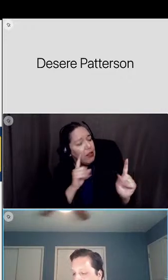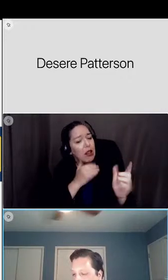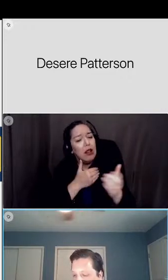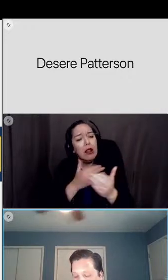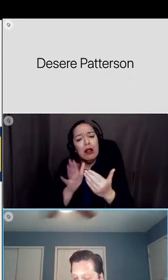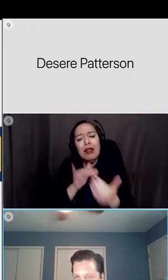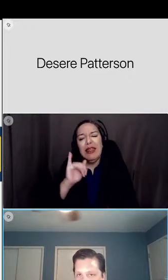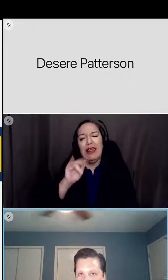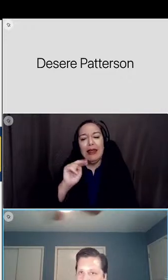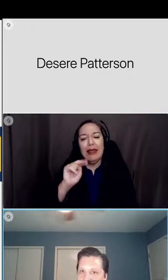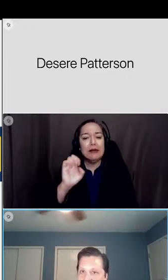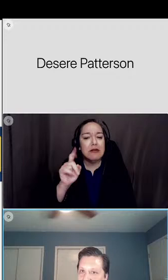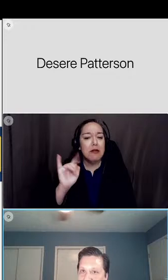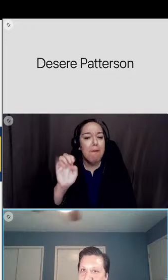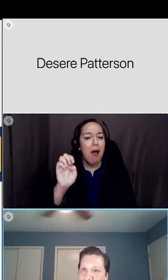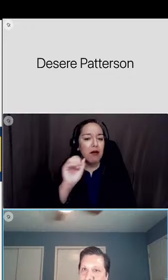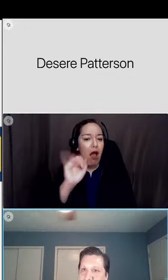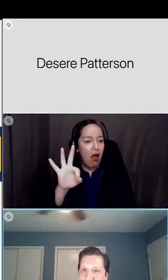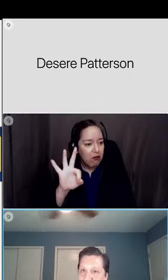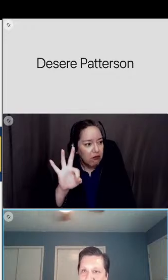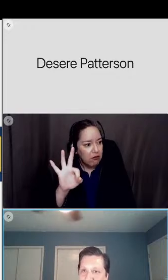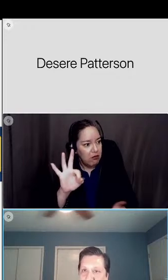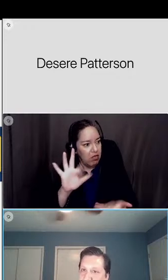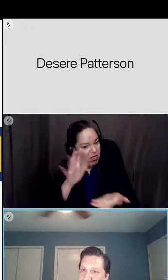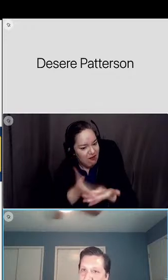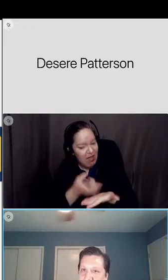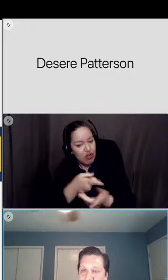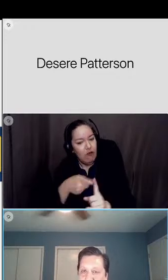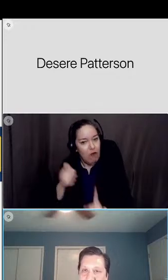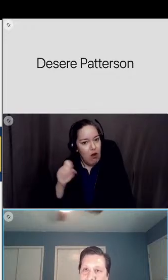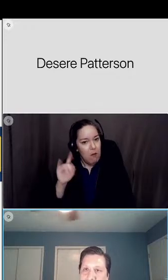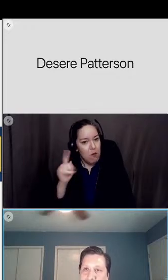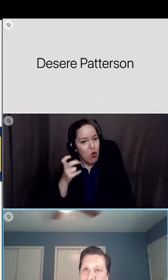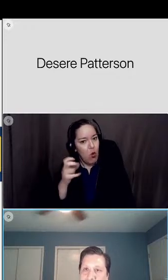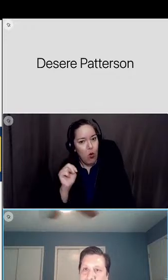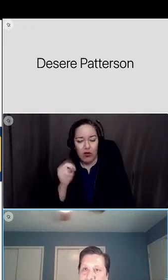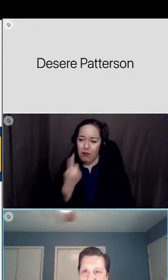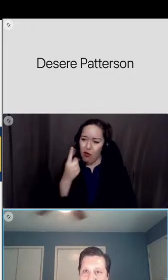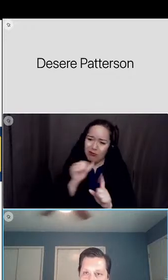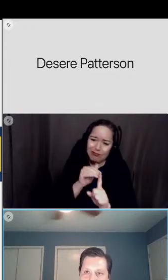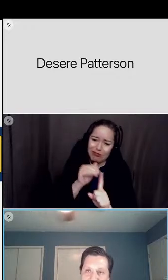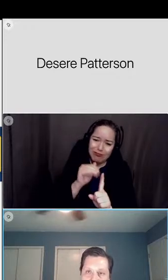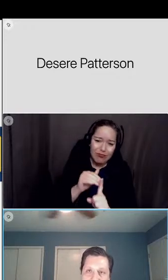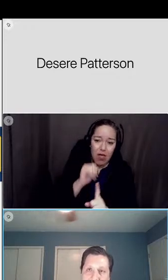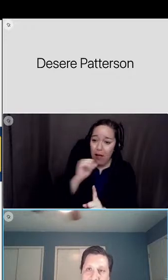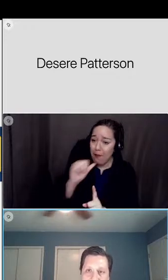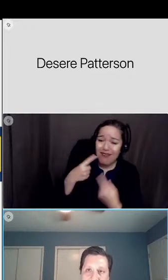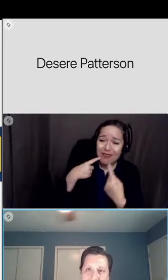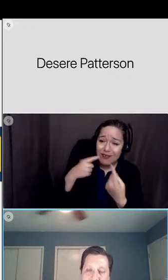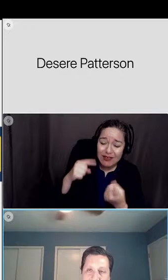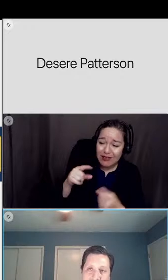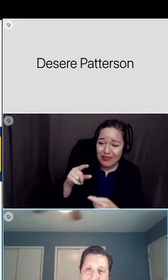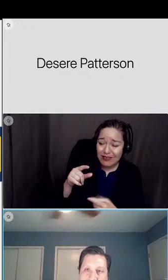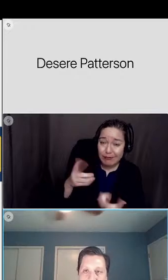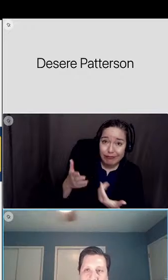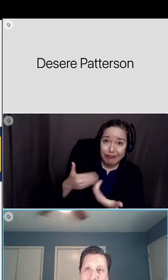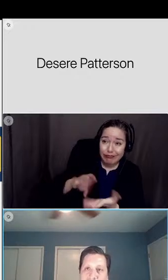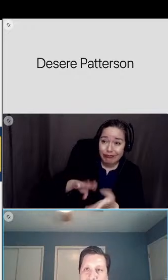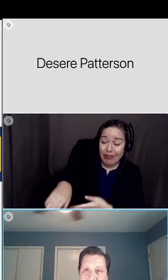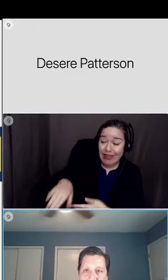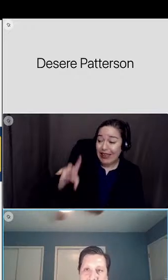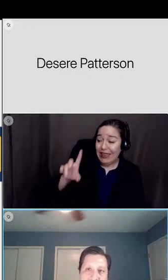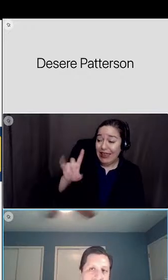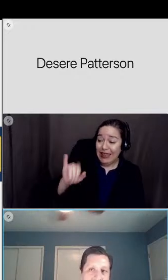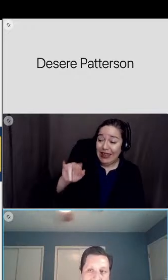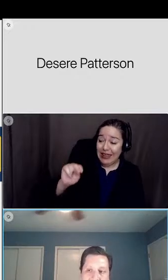and i constantly remind people i'm successful not in spite of but because i come from a place like colton